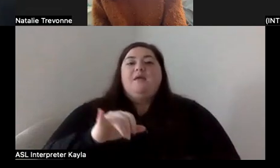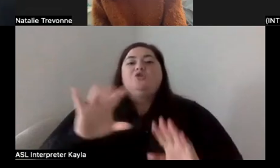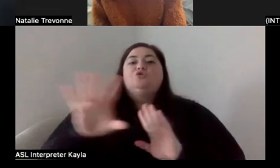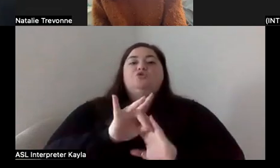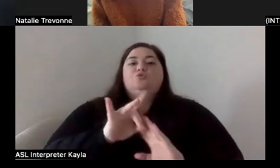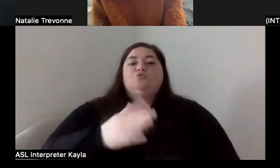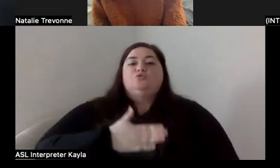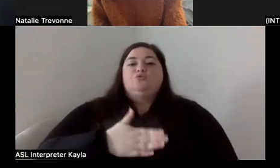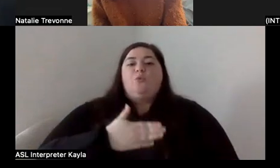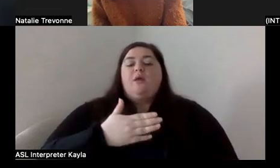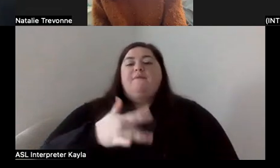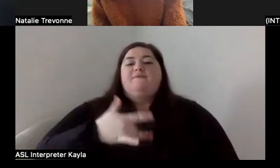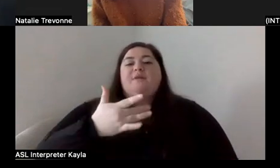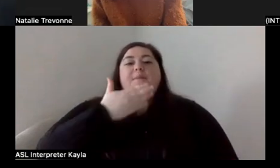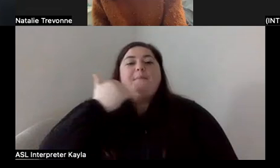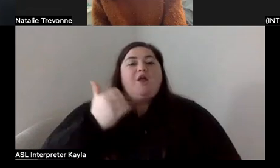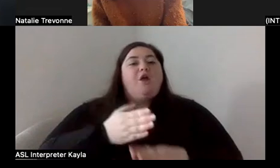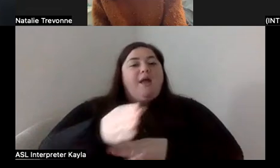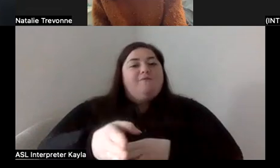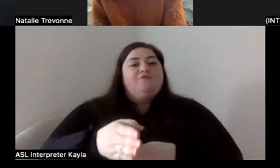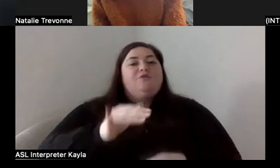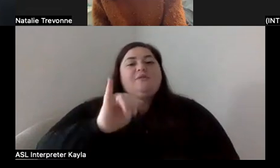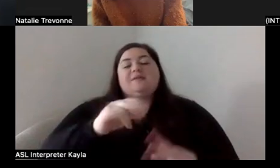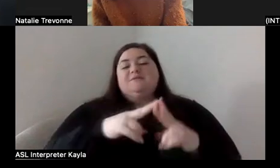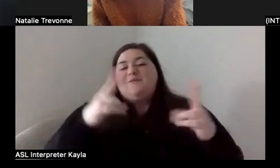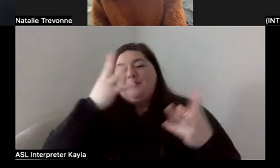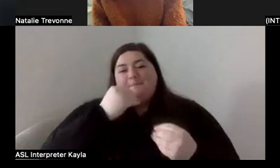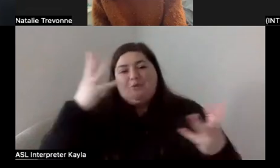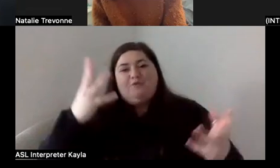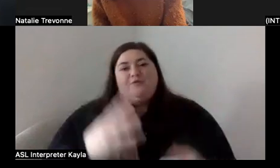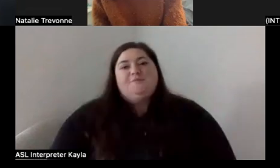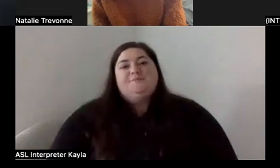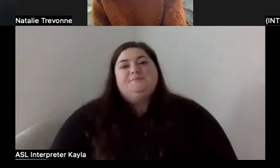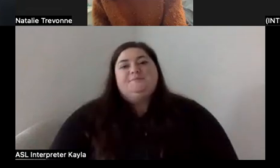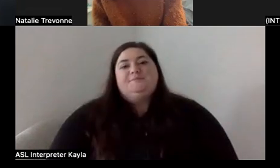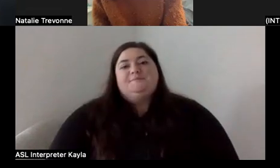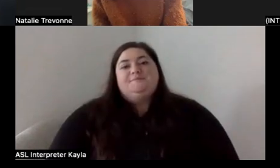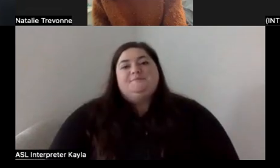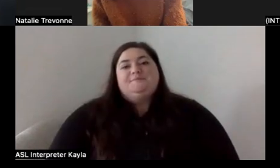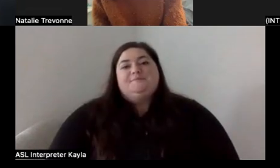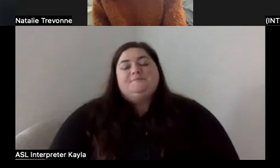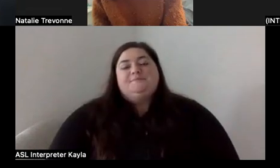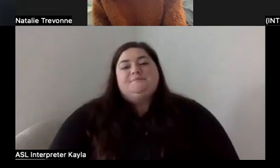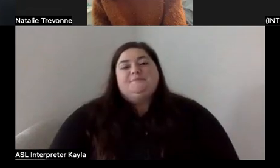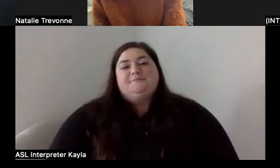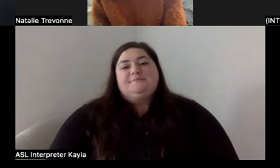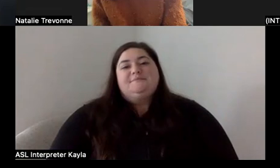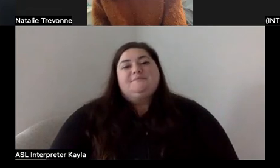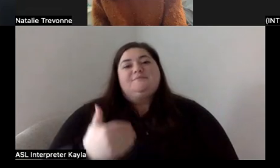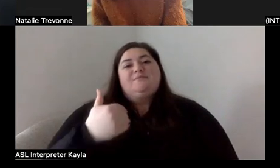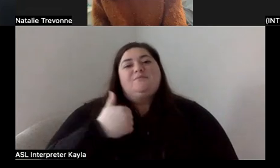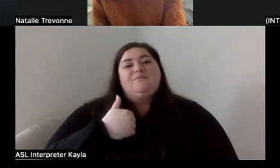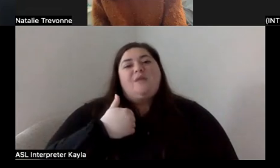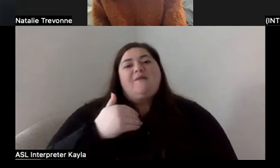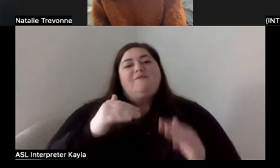and feel better after that. So I love how beautiful that is. We have about, we have a little less than